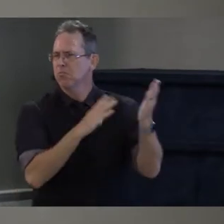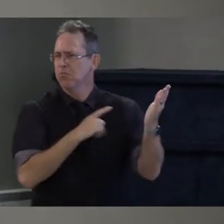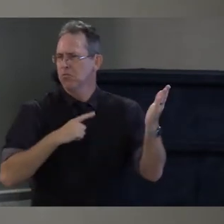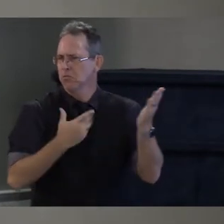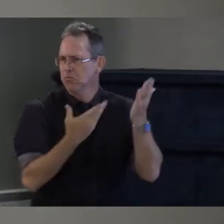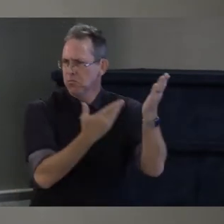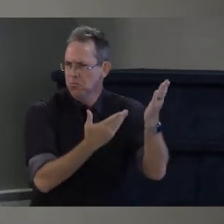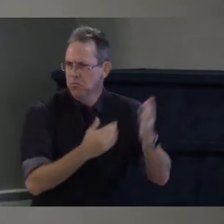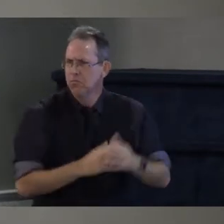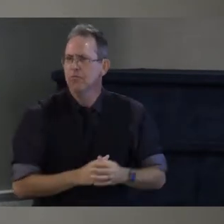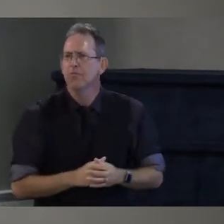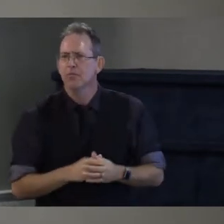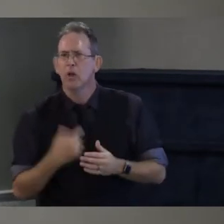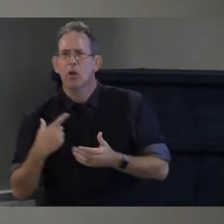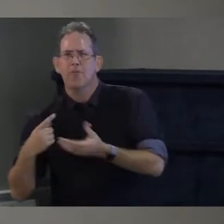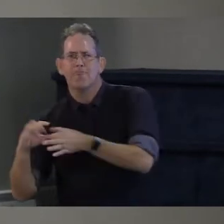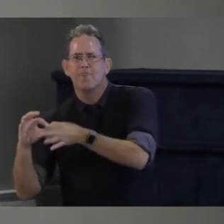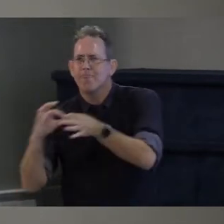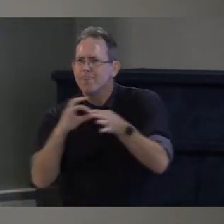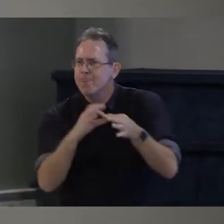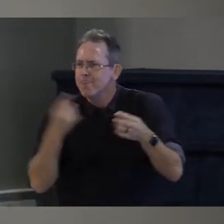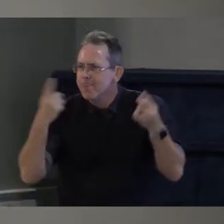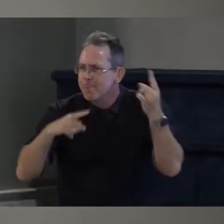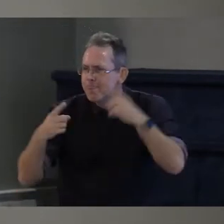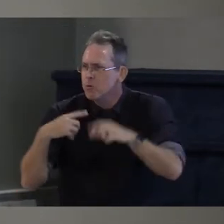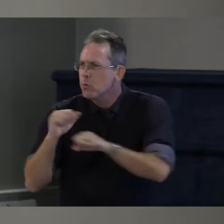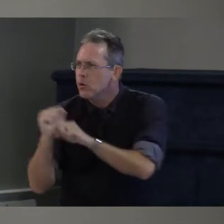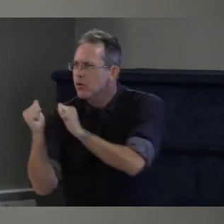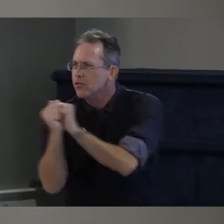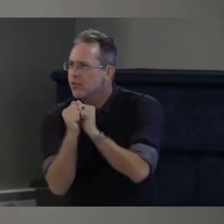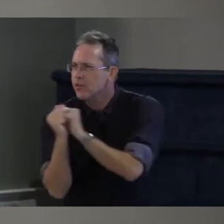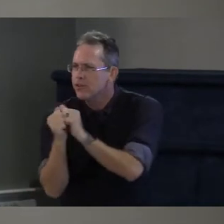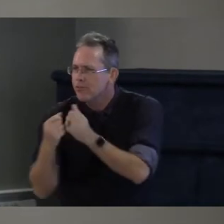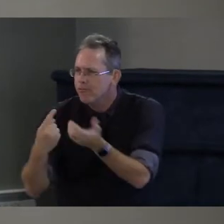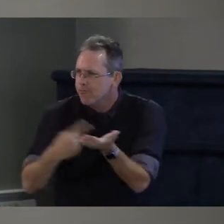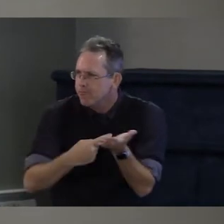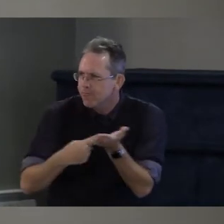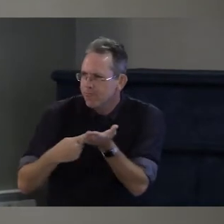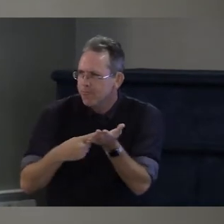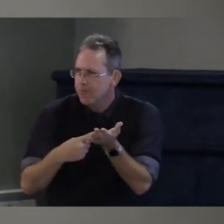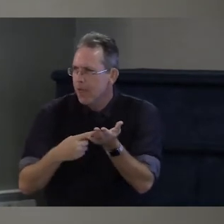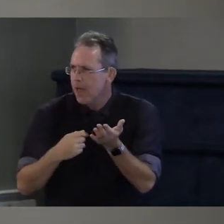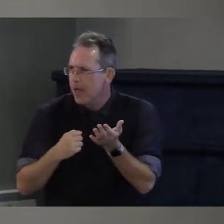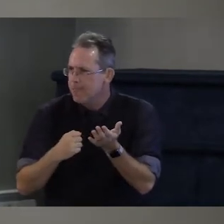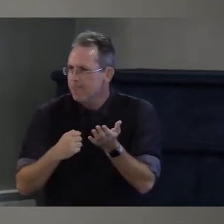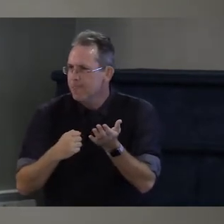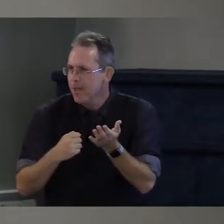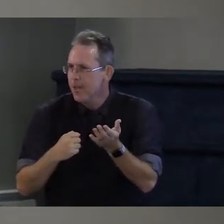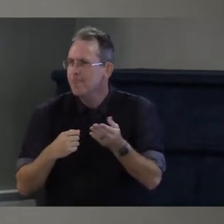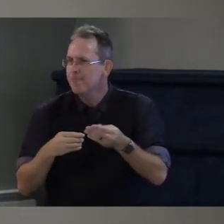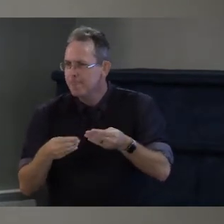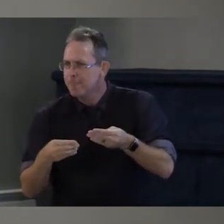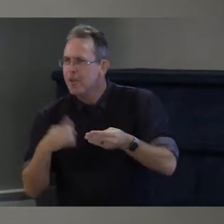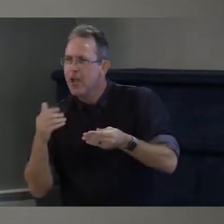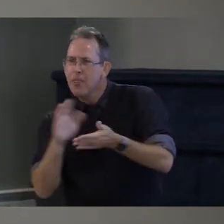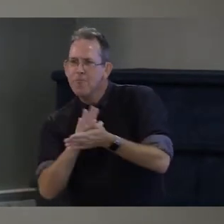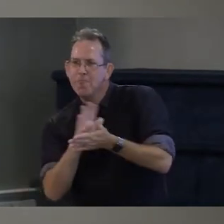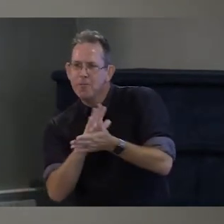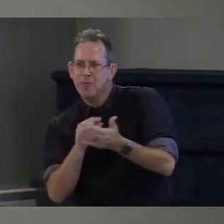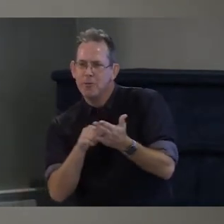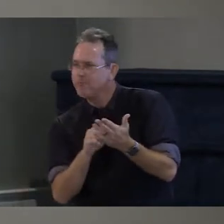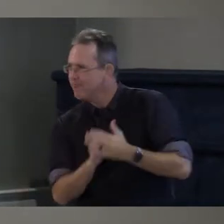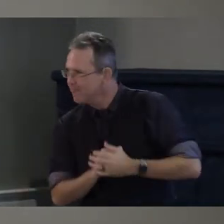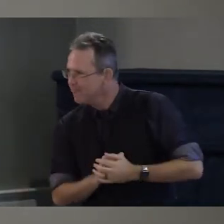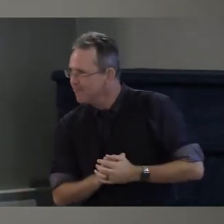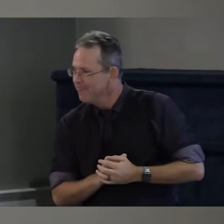alongside the work that the the other parties did I think